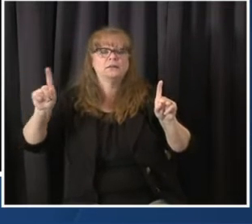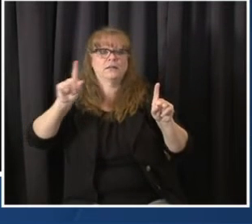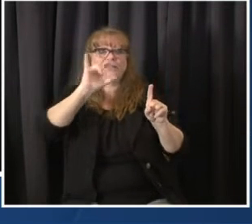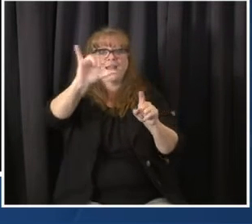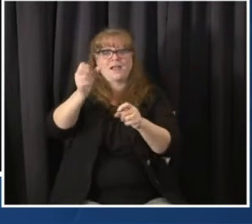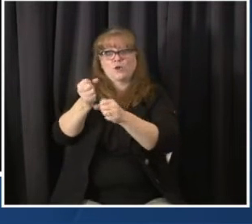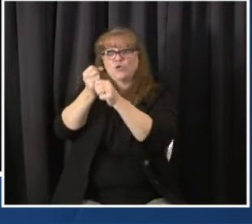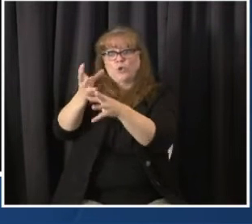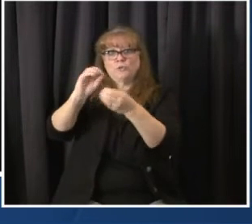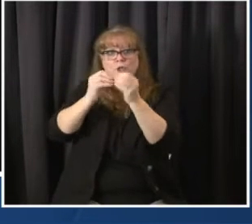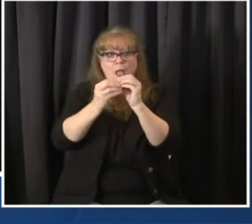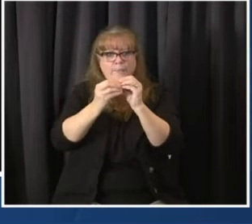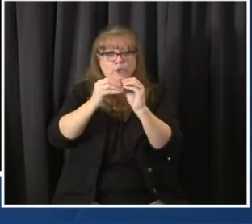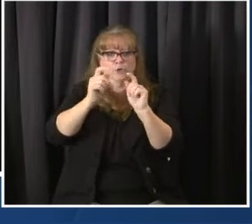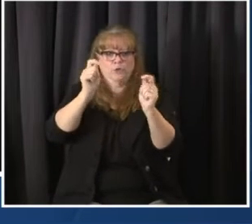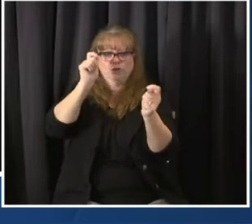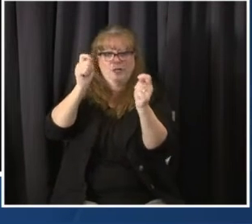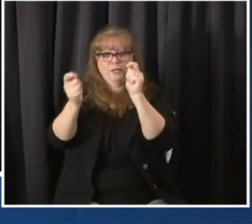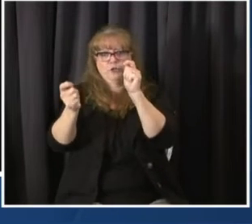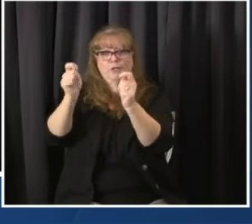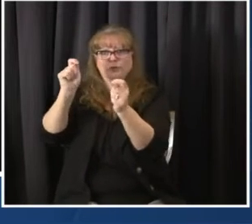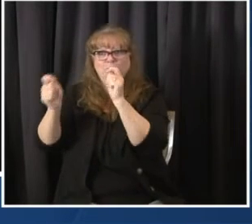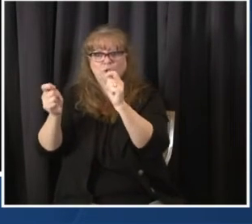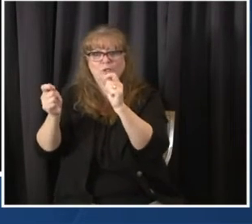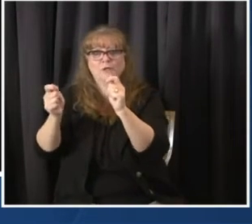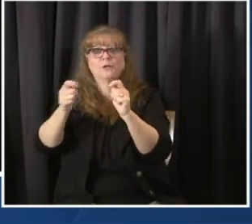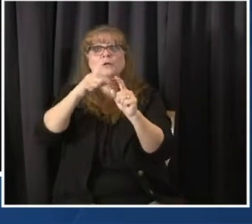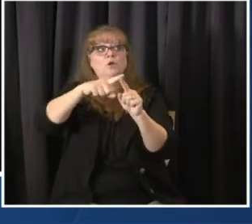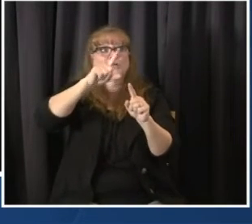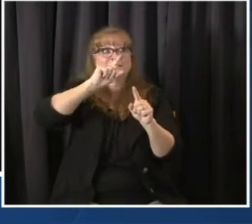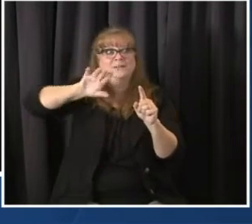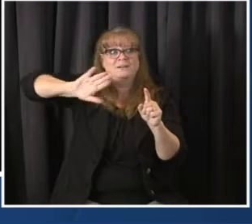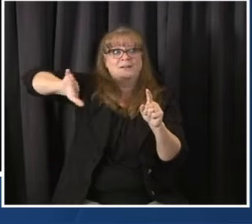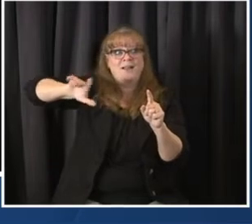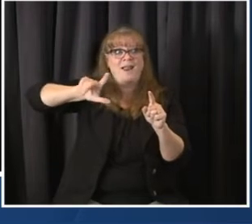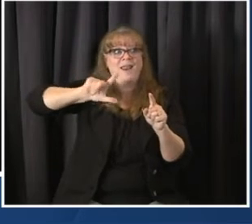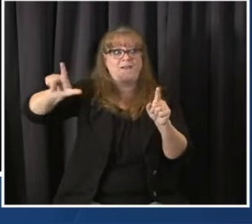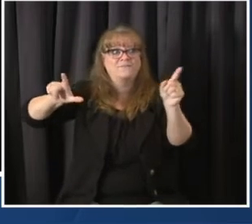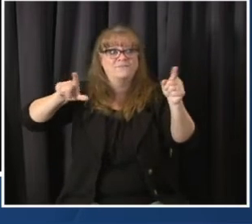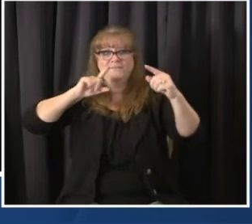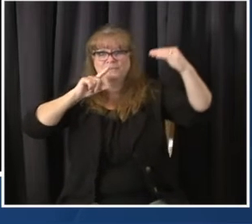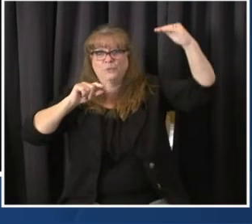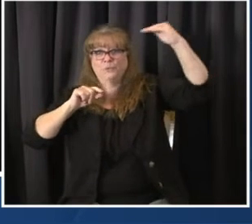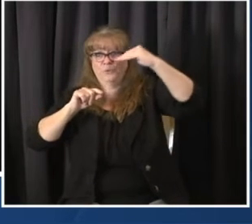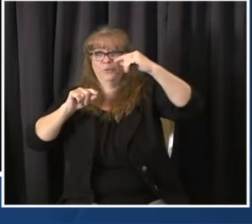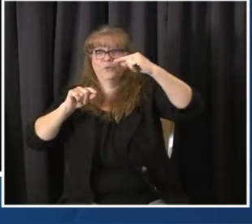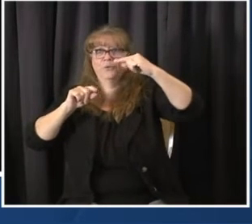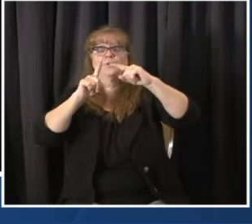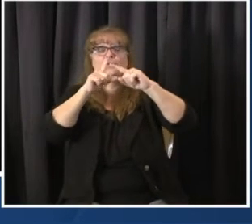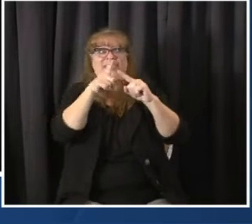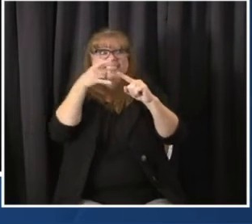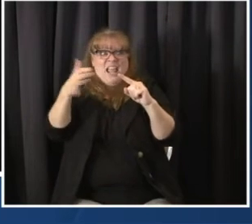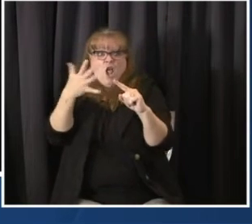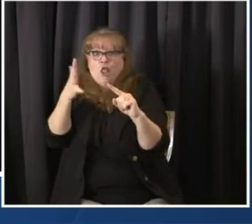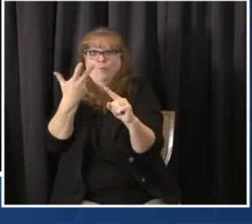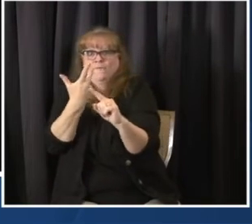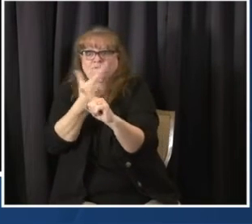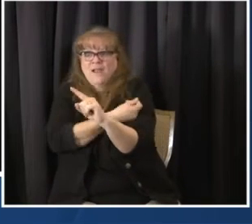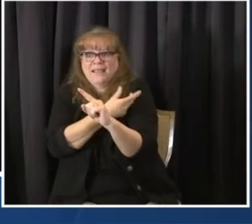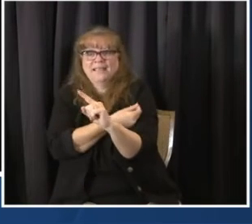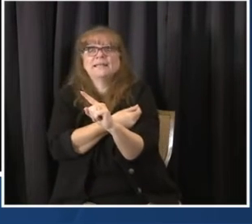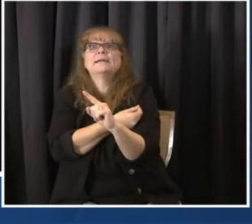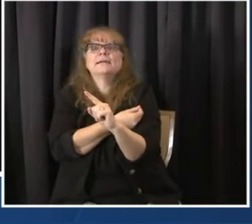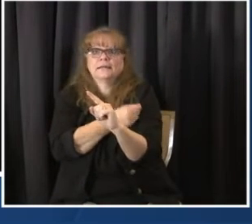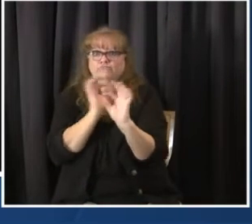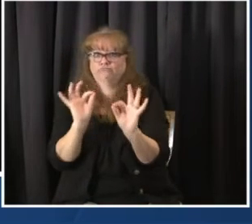left, the impact that we see of vaccine rolling out across the state and the decreased number of hospitalizations that we